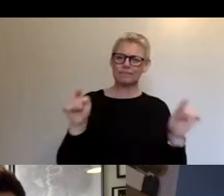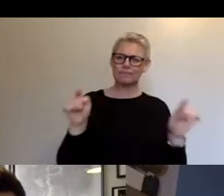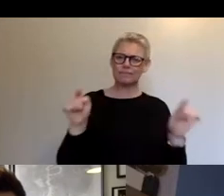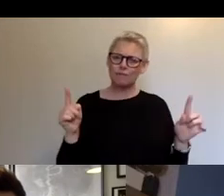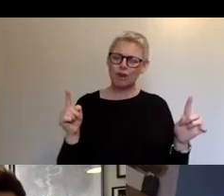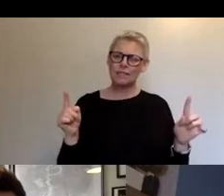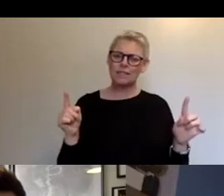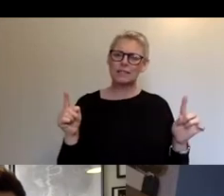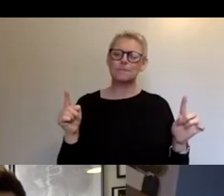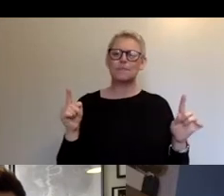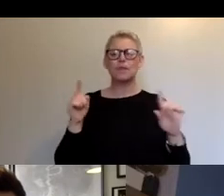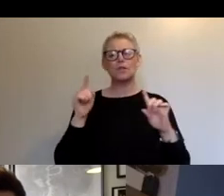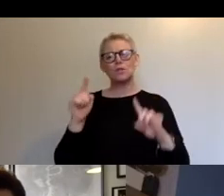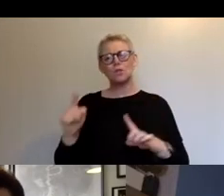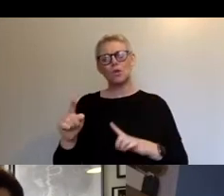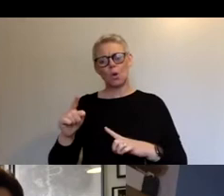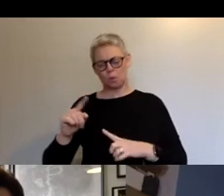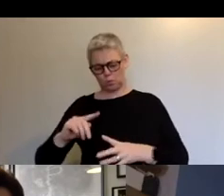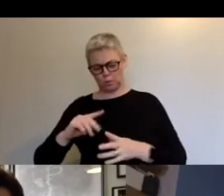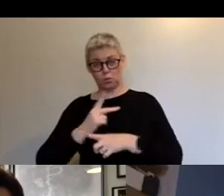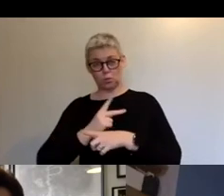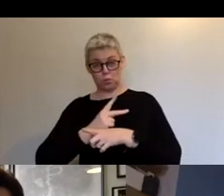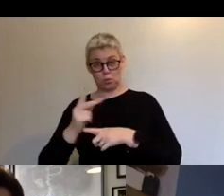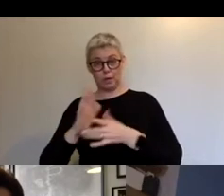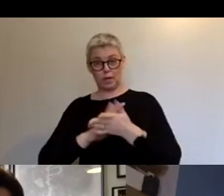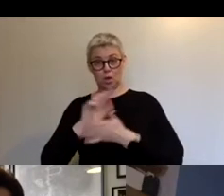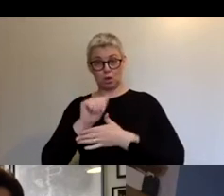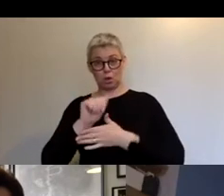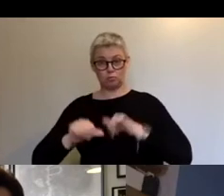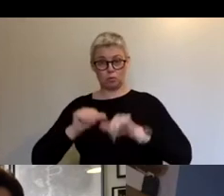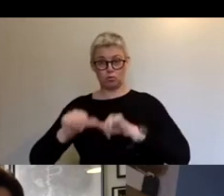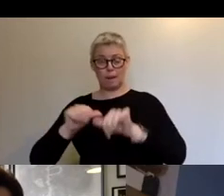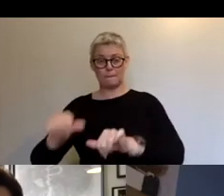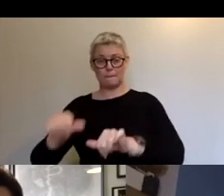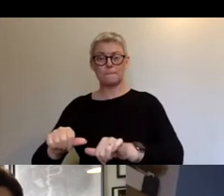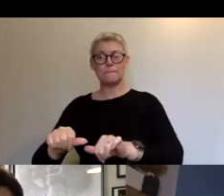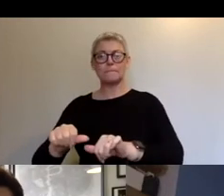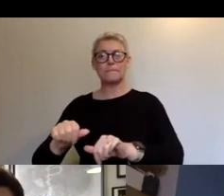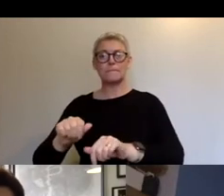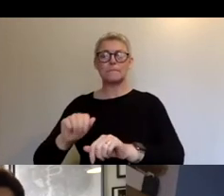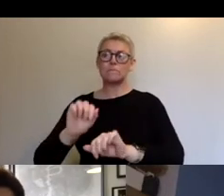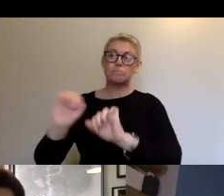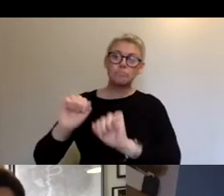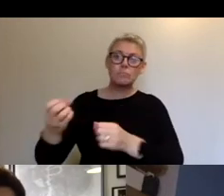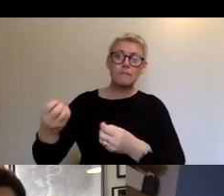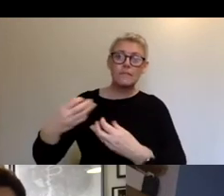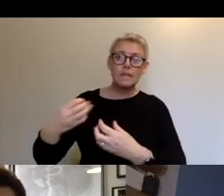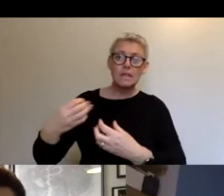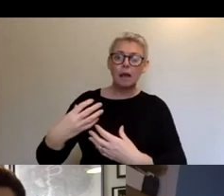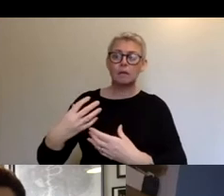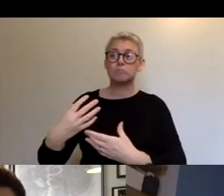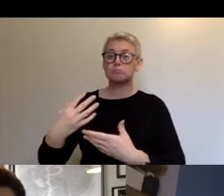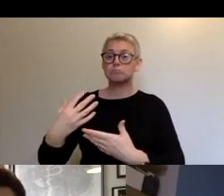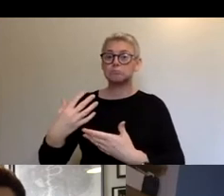that the cultural programming, the two week cultural programming that we put in. I've had lots of feedback from people for things that they